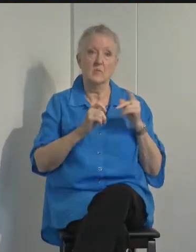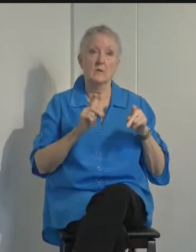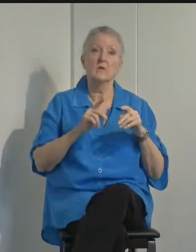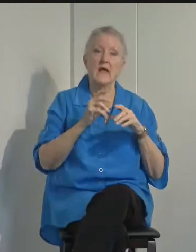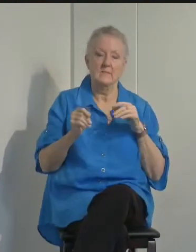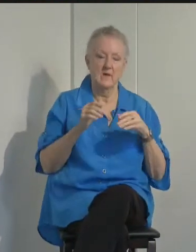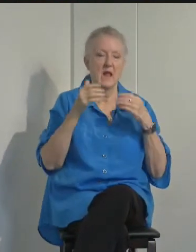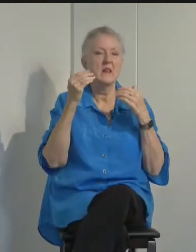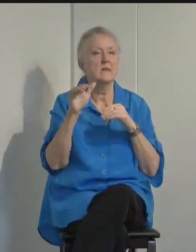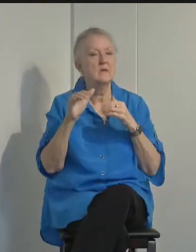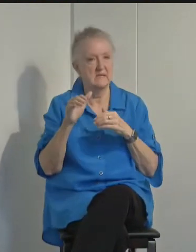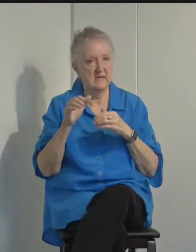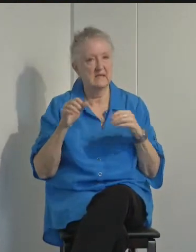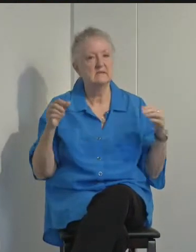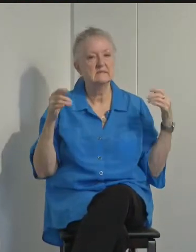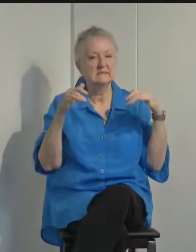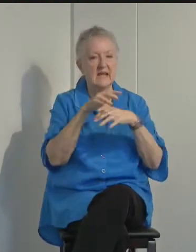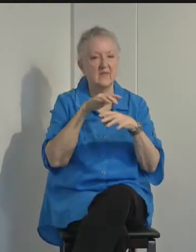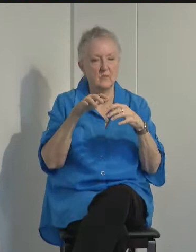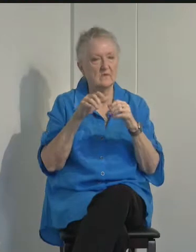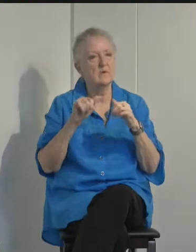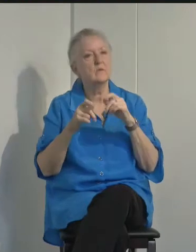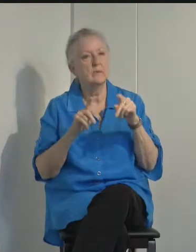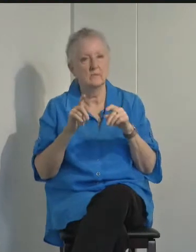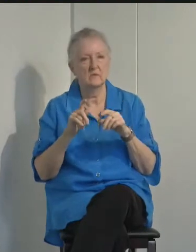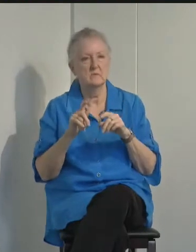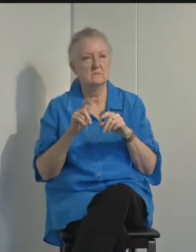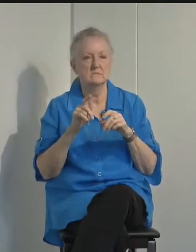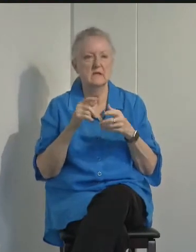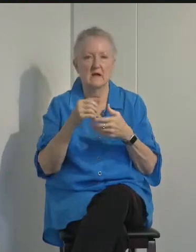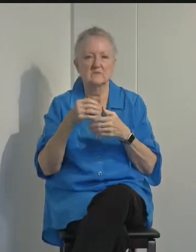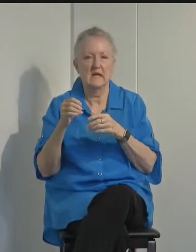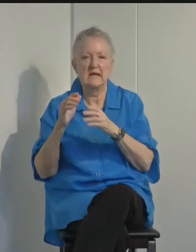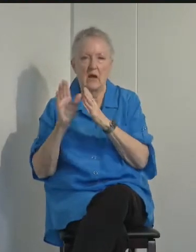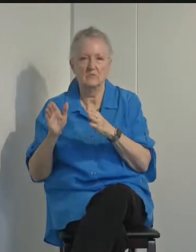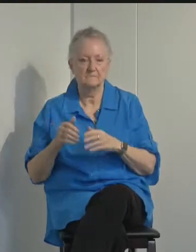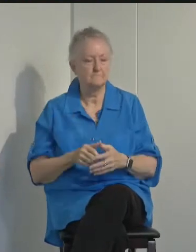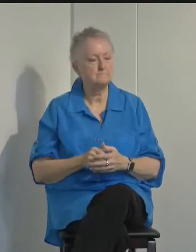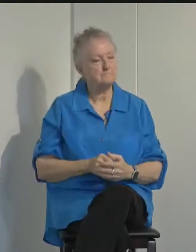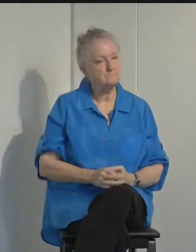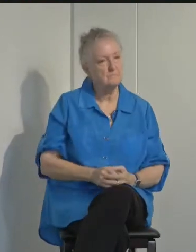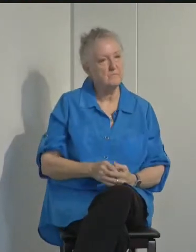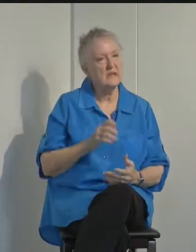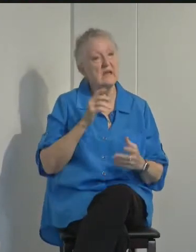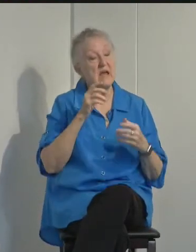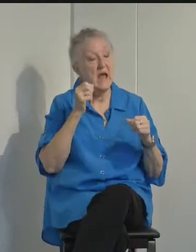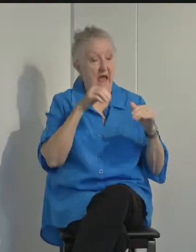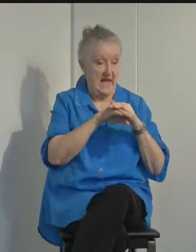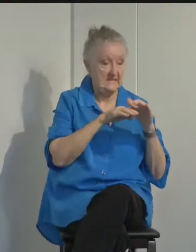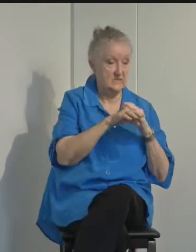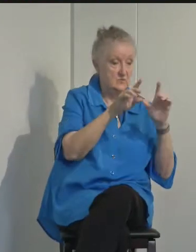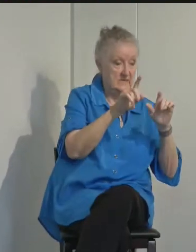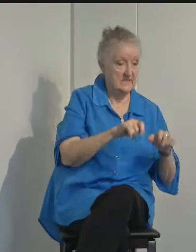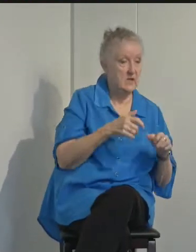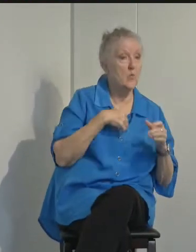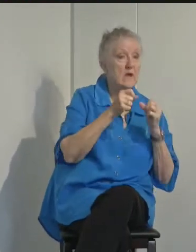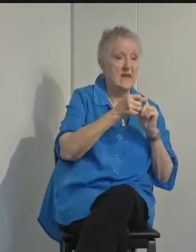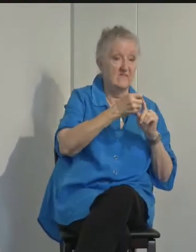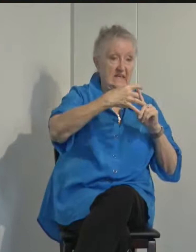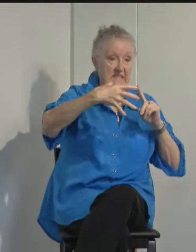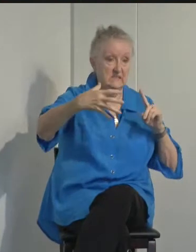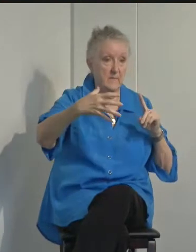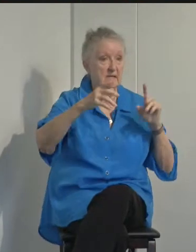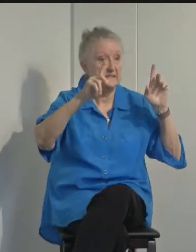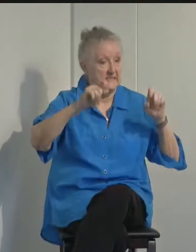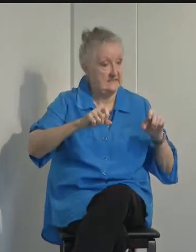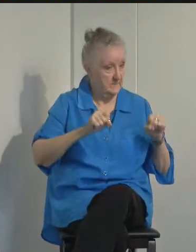with others outside your household. With regards to access to testing, we have expanded our testing capacity